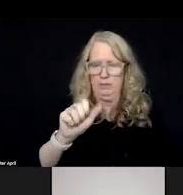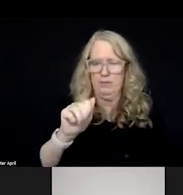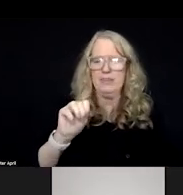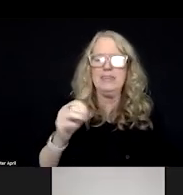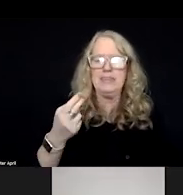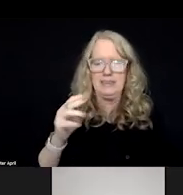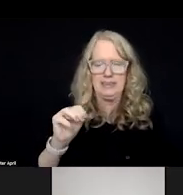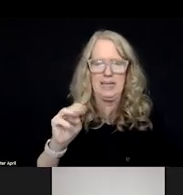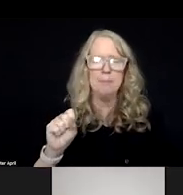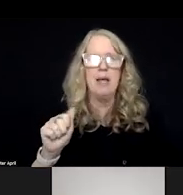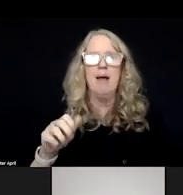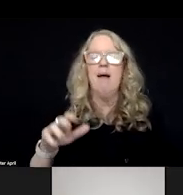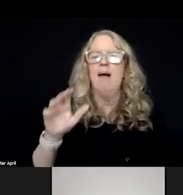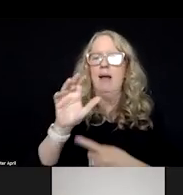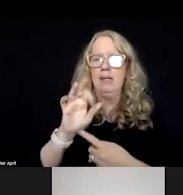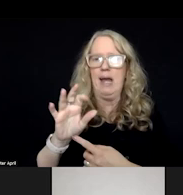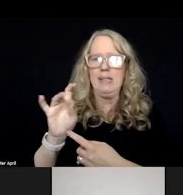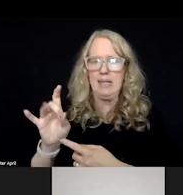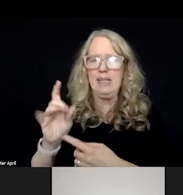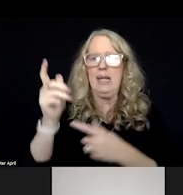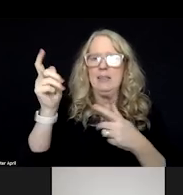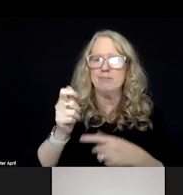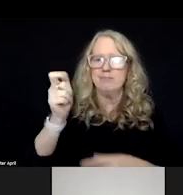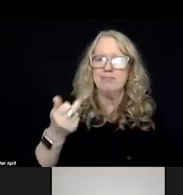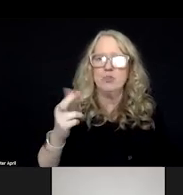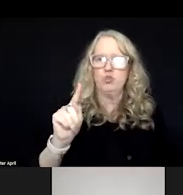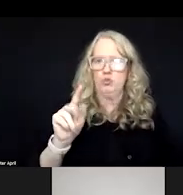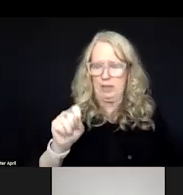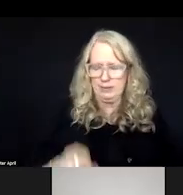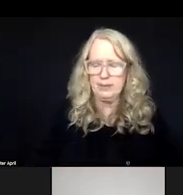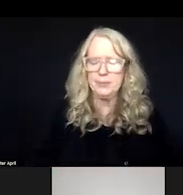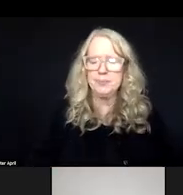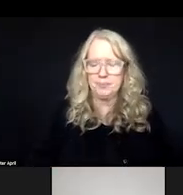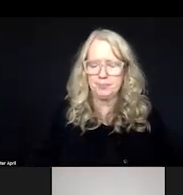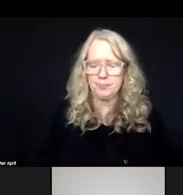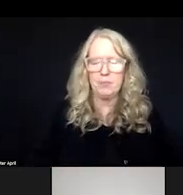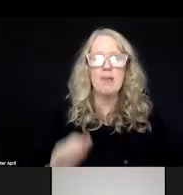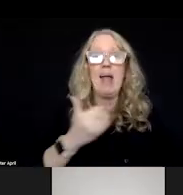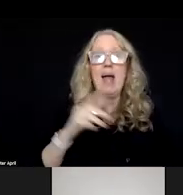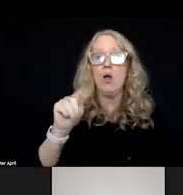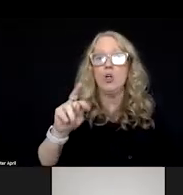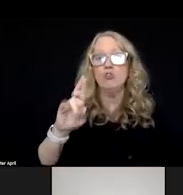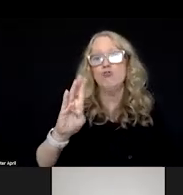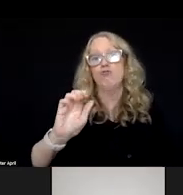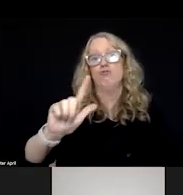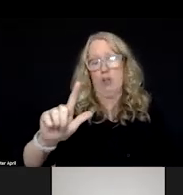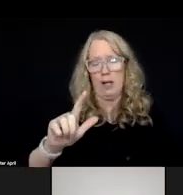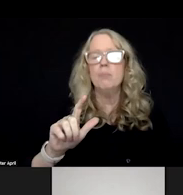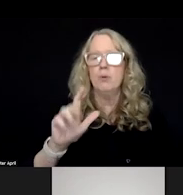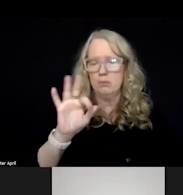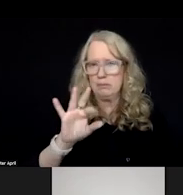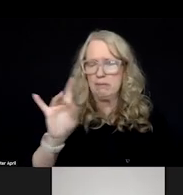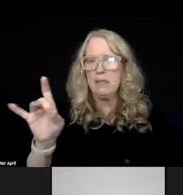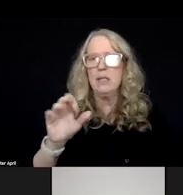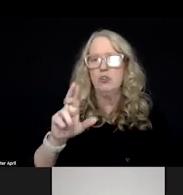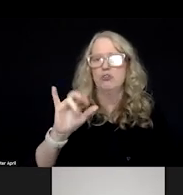9-8-8 grants, our tribal 9-8-8 grants, our crisis